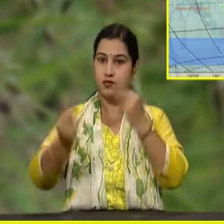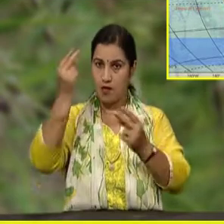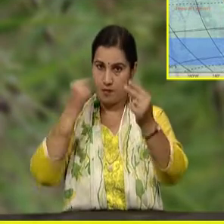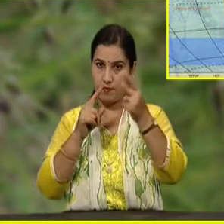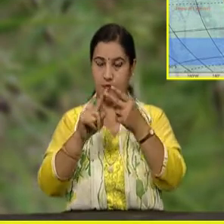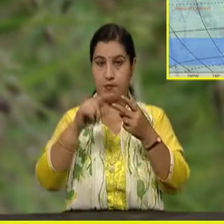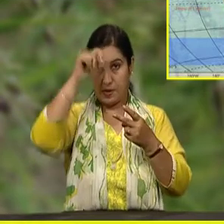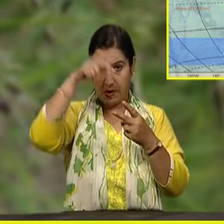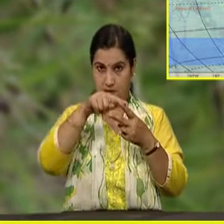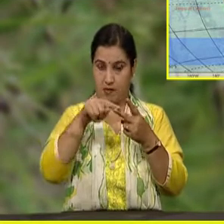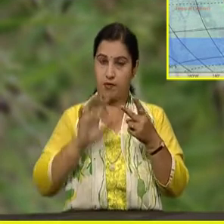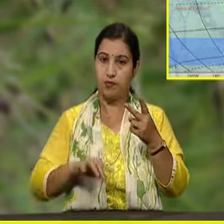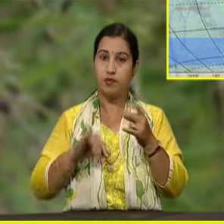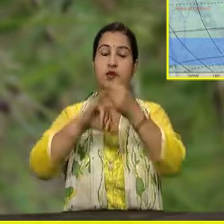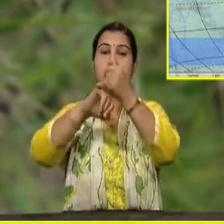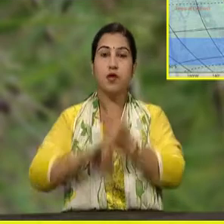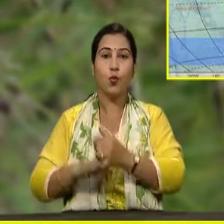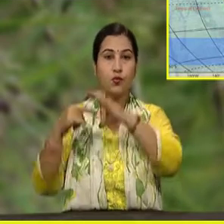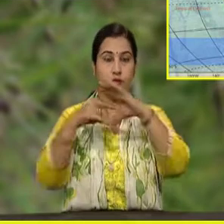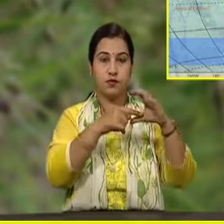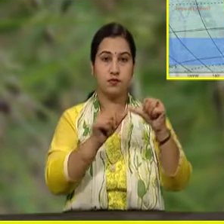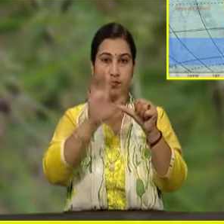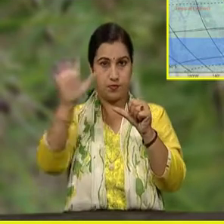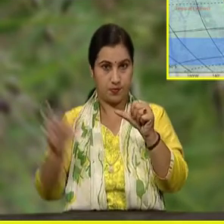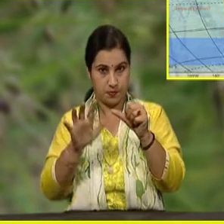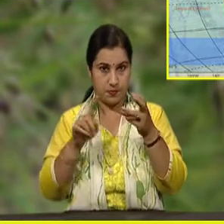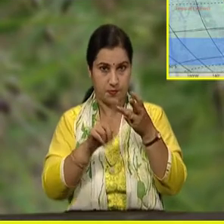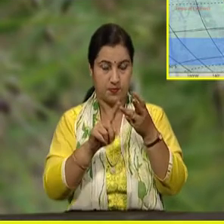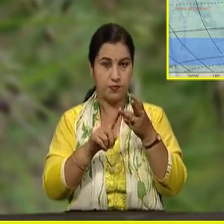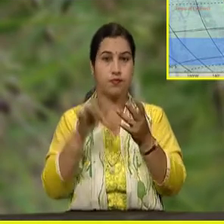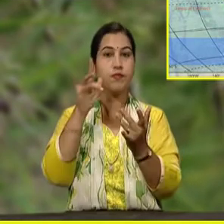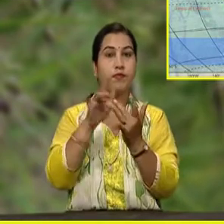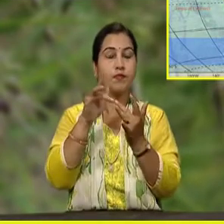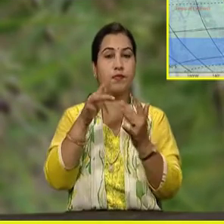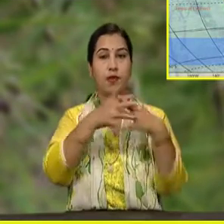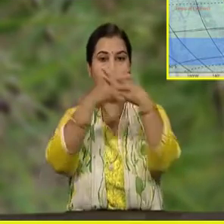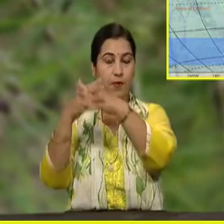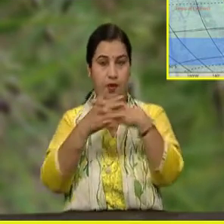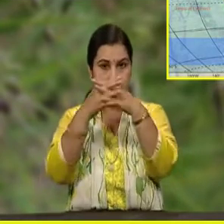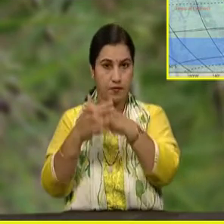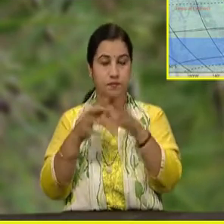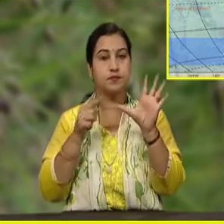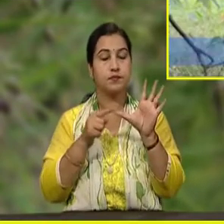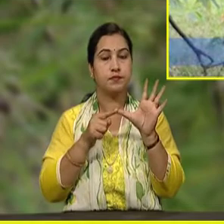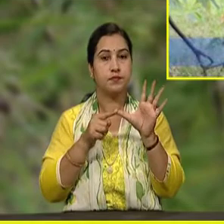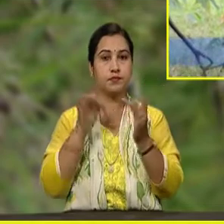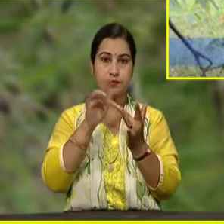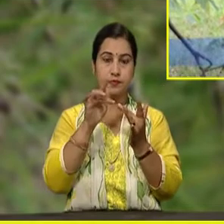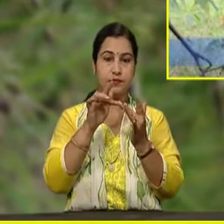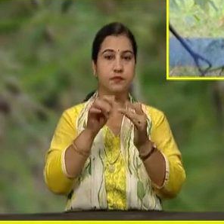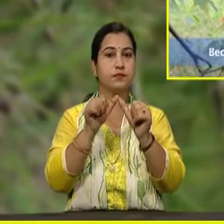Asia, Central America and Central Africa.